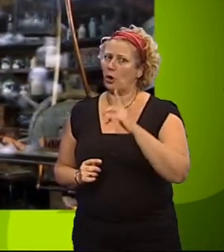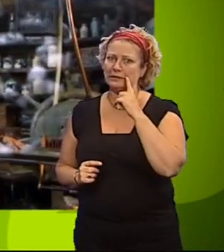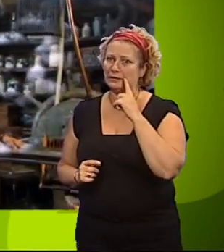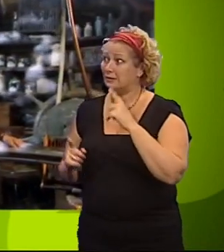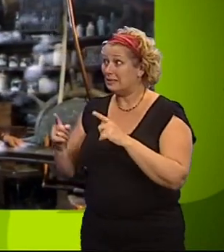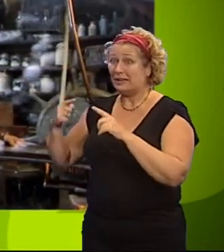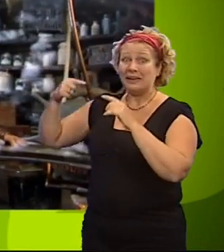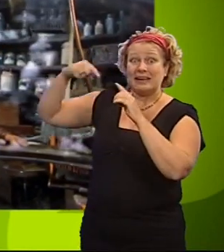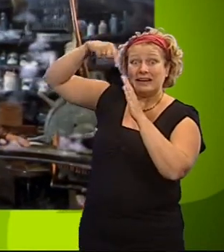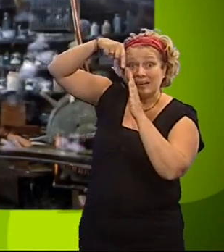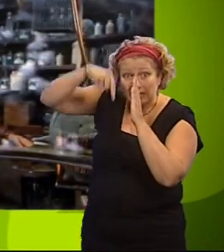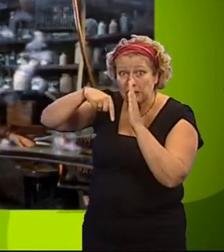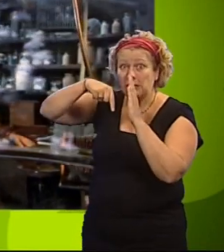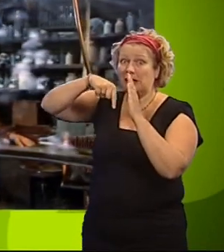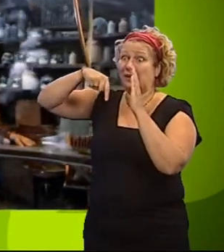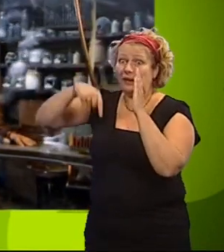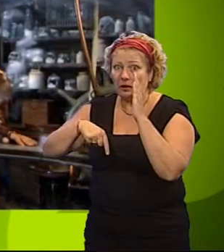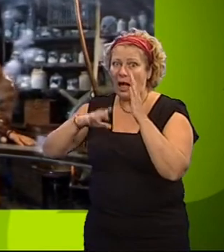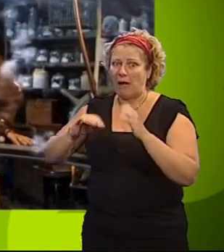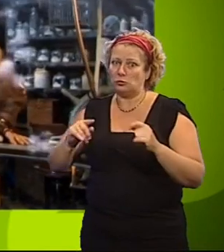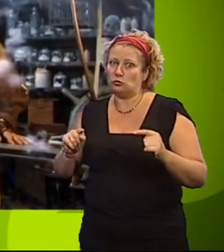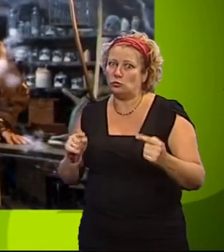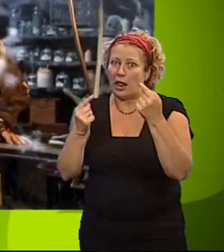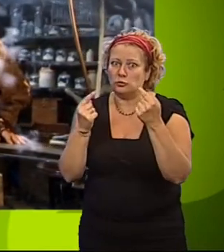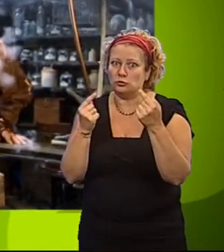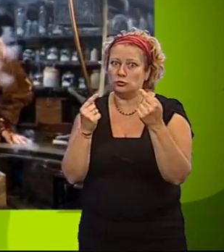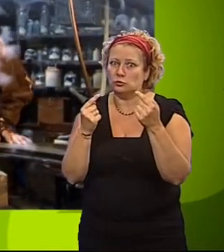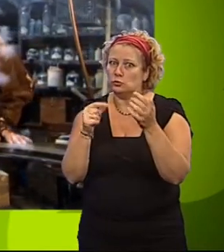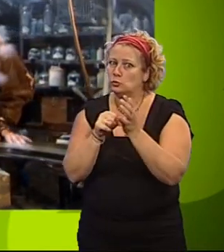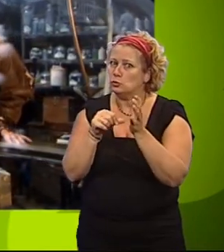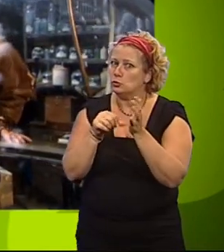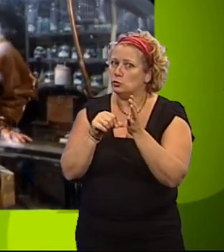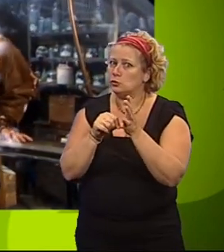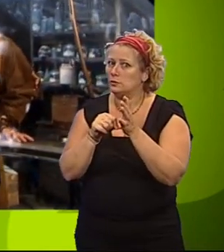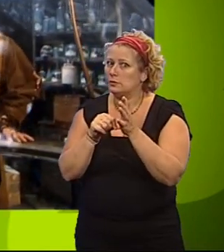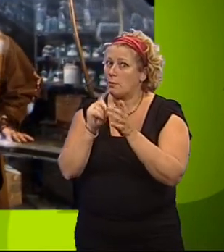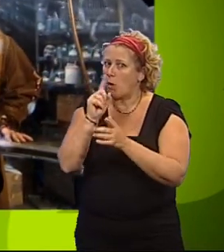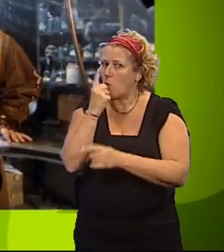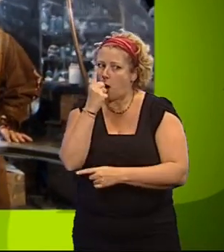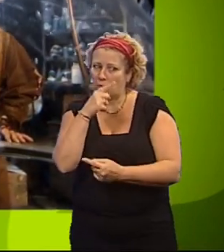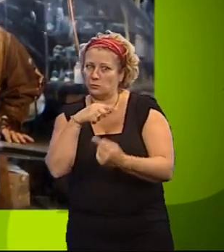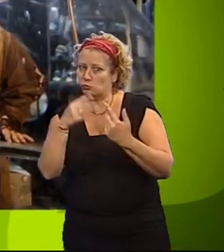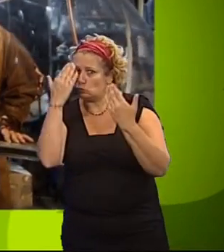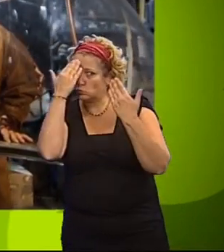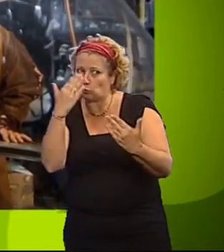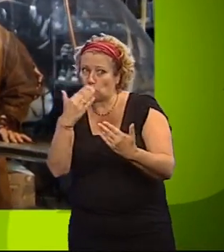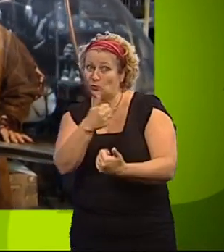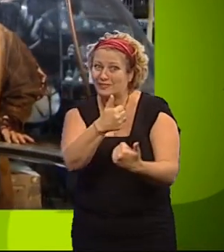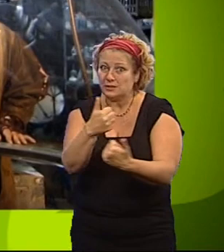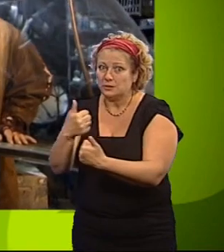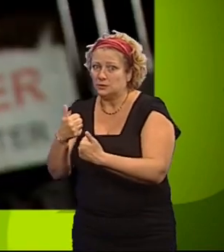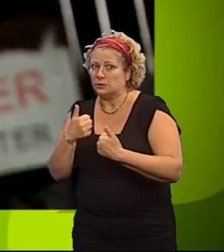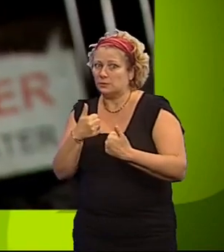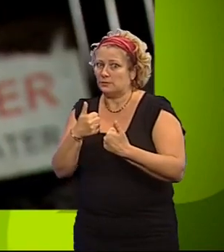complete a challenge together. But one of them cannot be trusted. The saboteur.